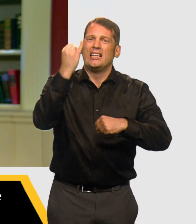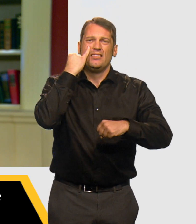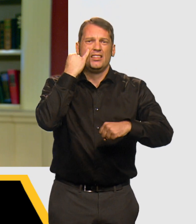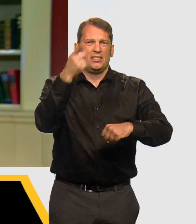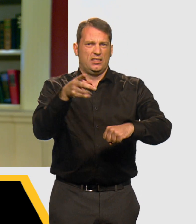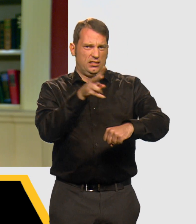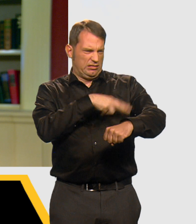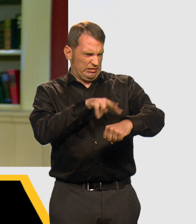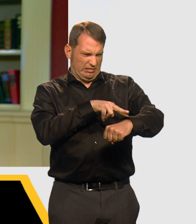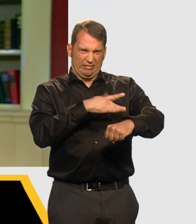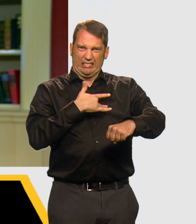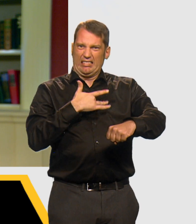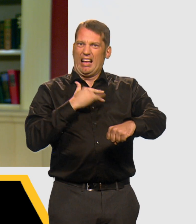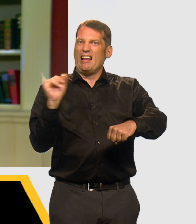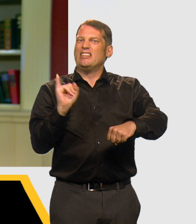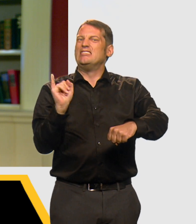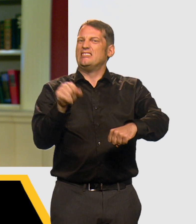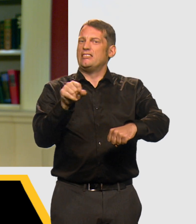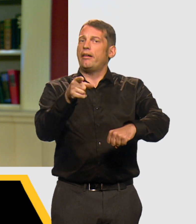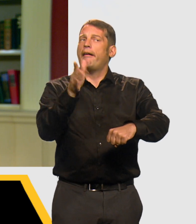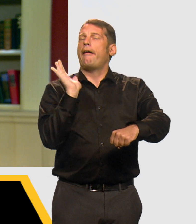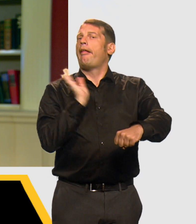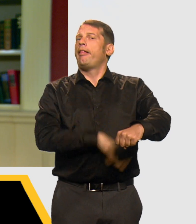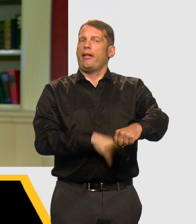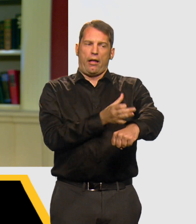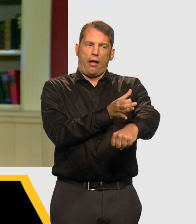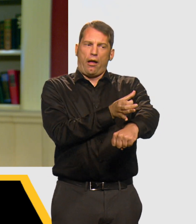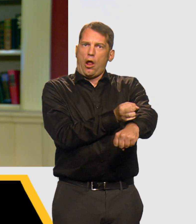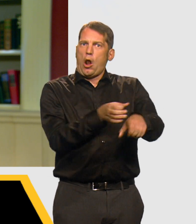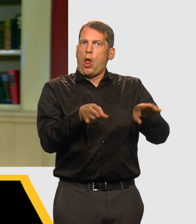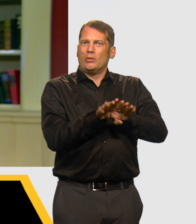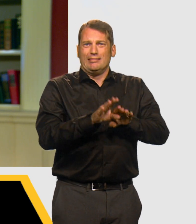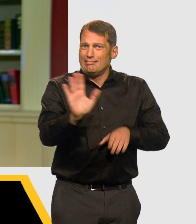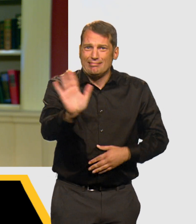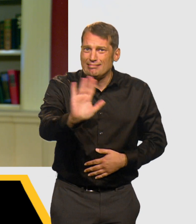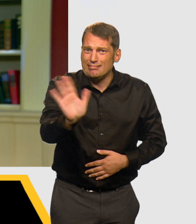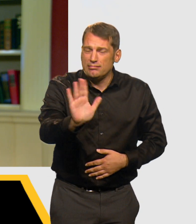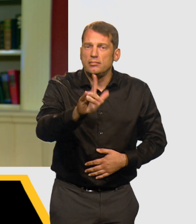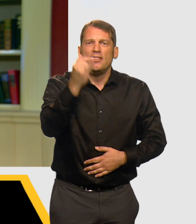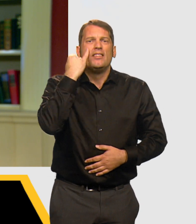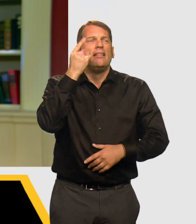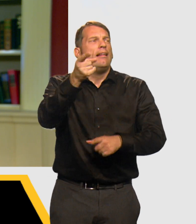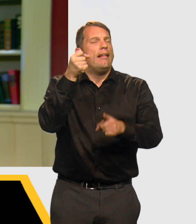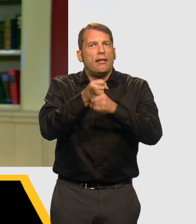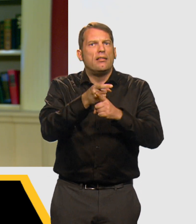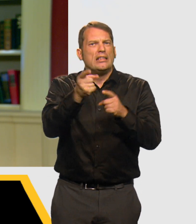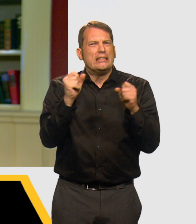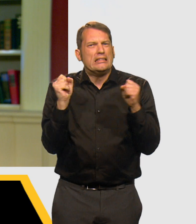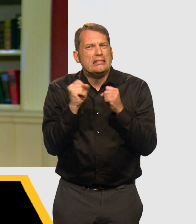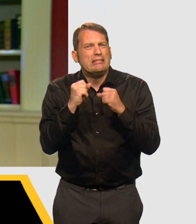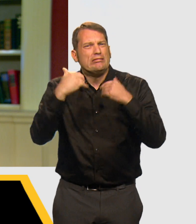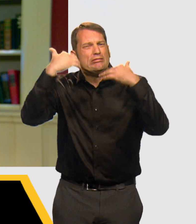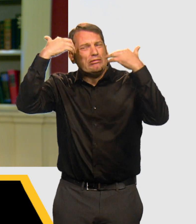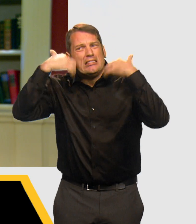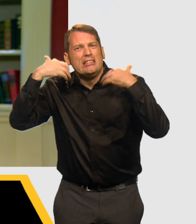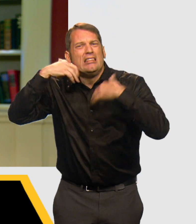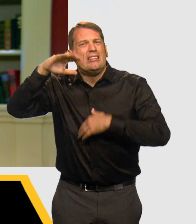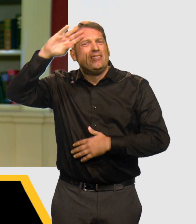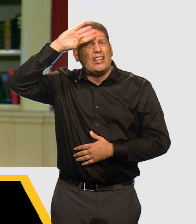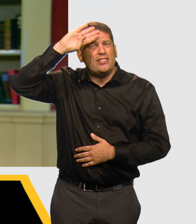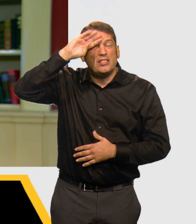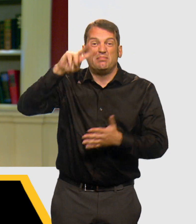If you suspect an infection, don't allow the wound to close. If you develop chills, sweats, or a fever,